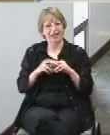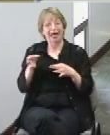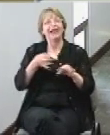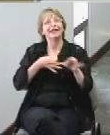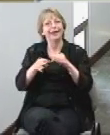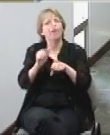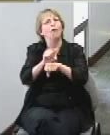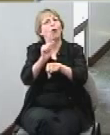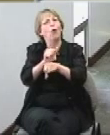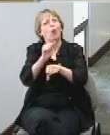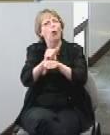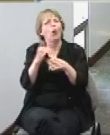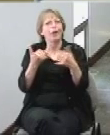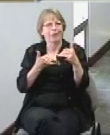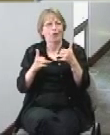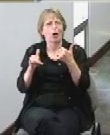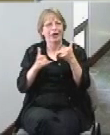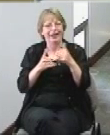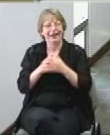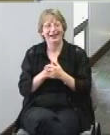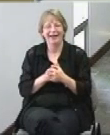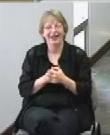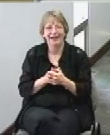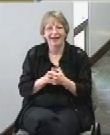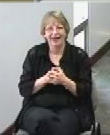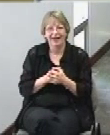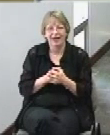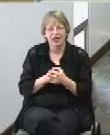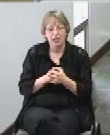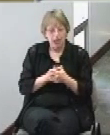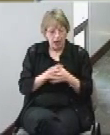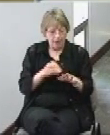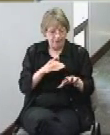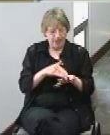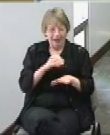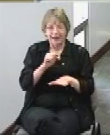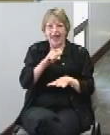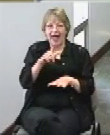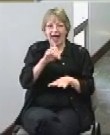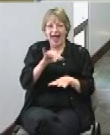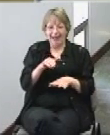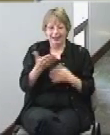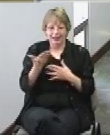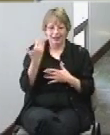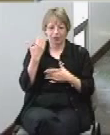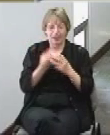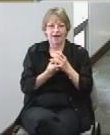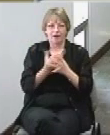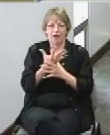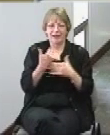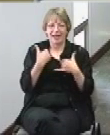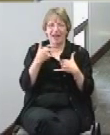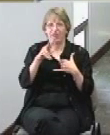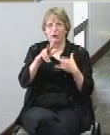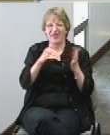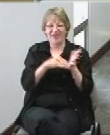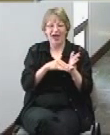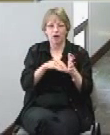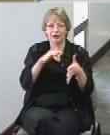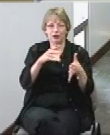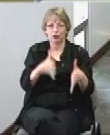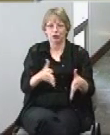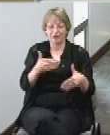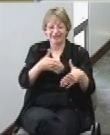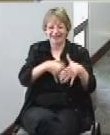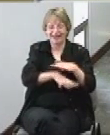at the alley this spring they had 3,000 students come in for